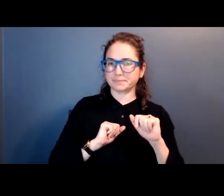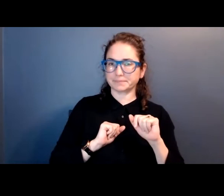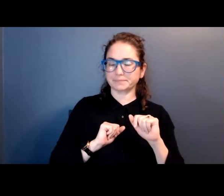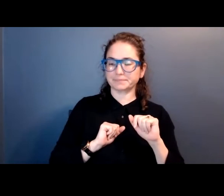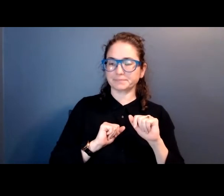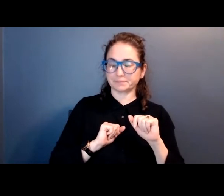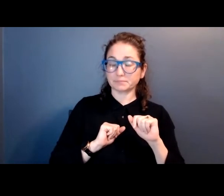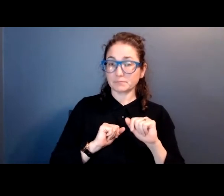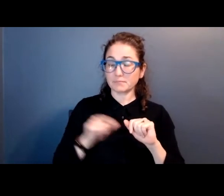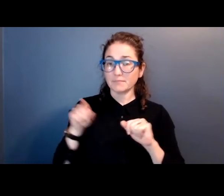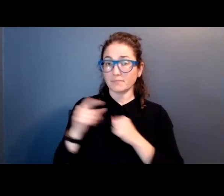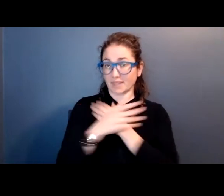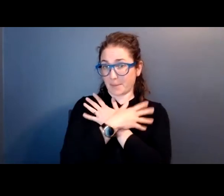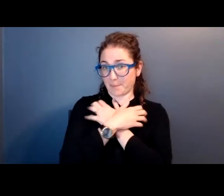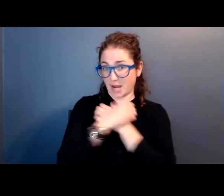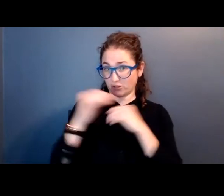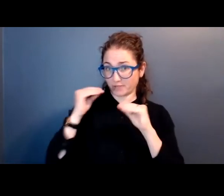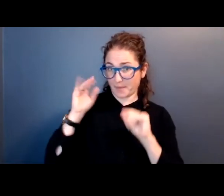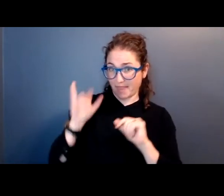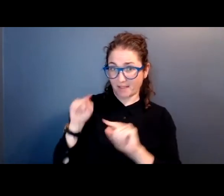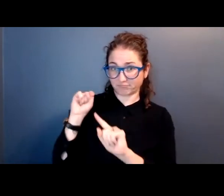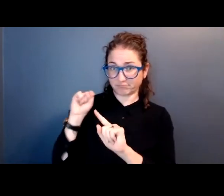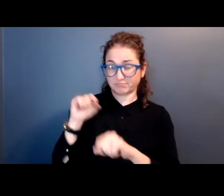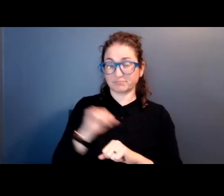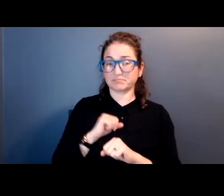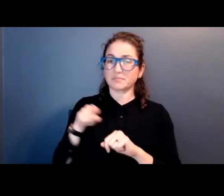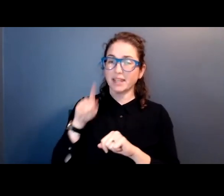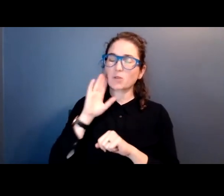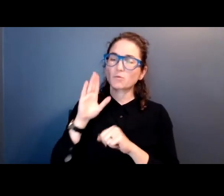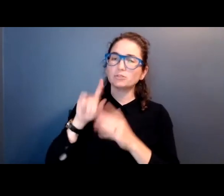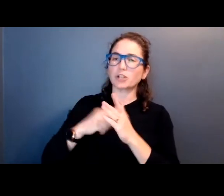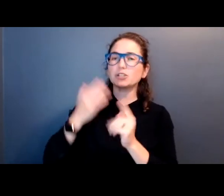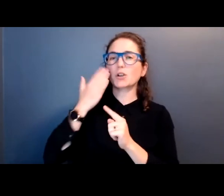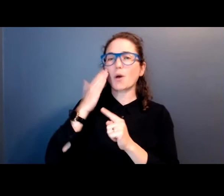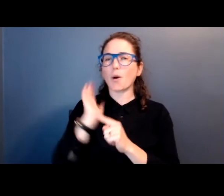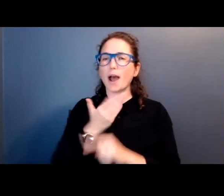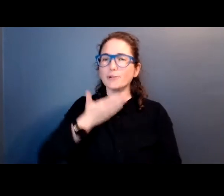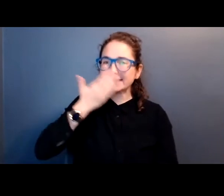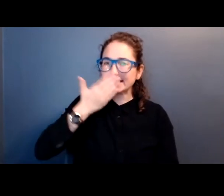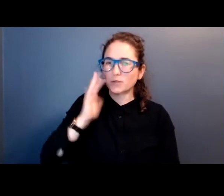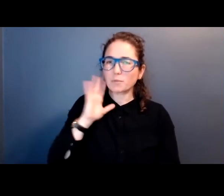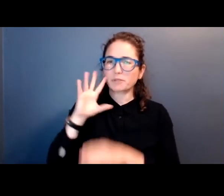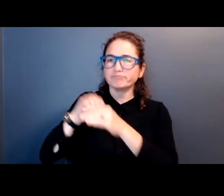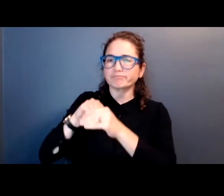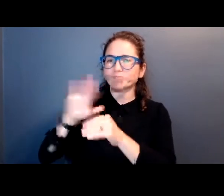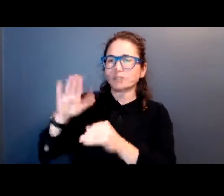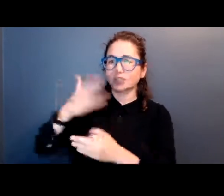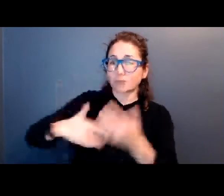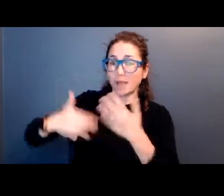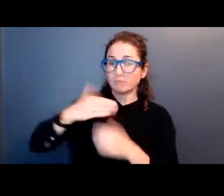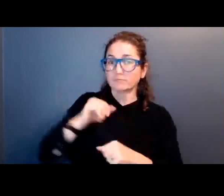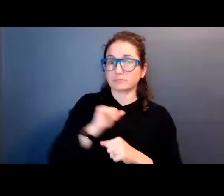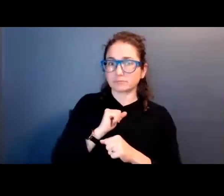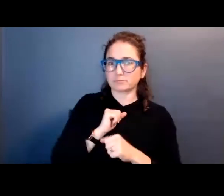The bear taught me that. The bear would get to know our scent. We would be part of her surroundings and she would